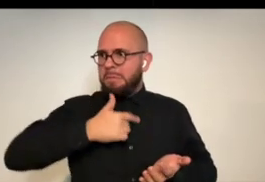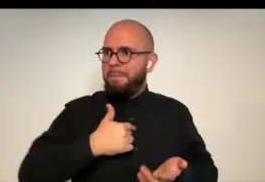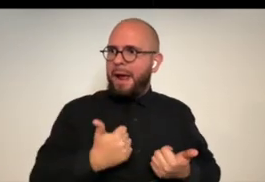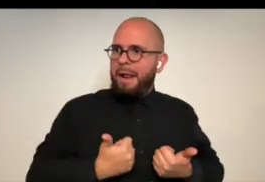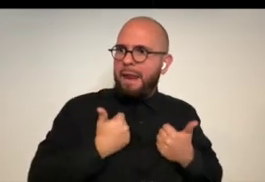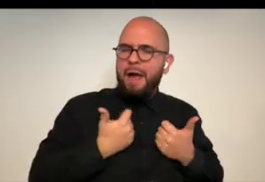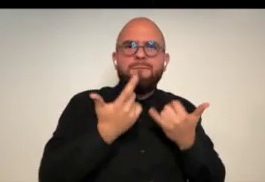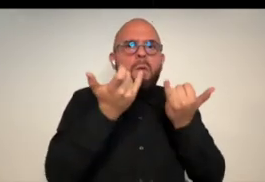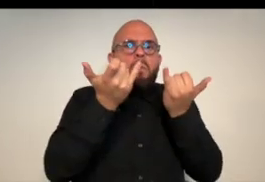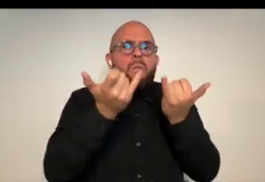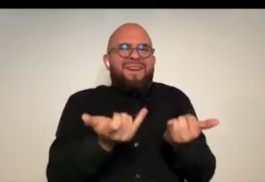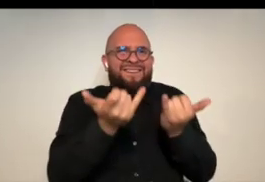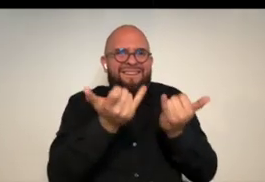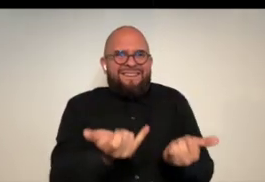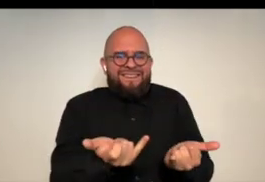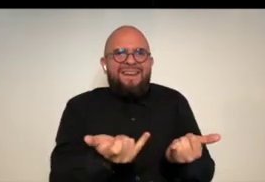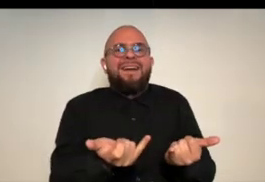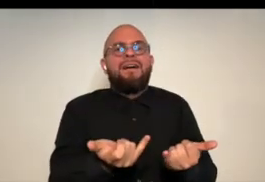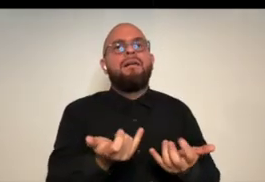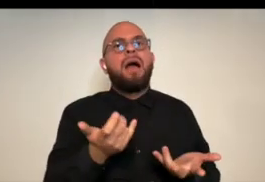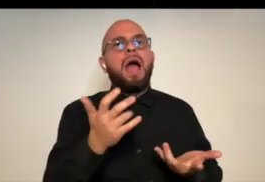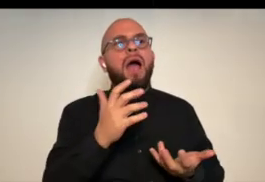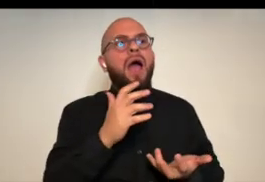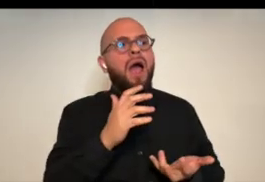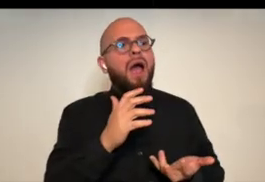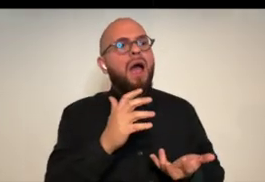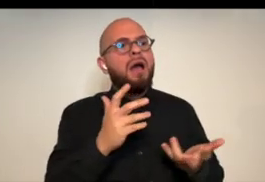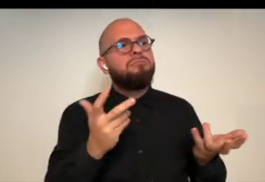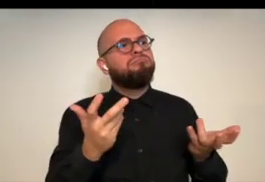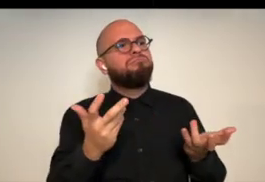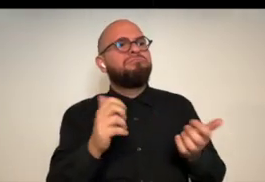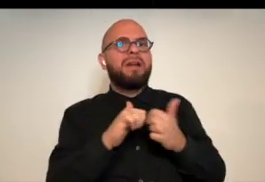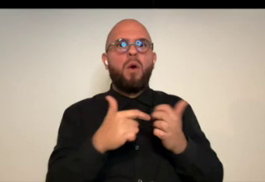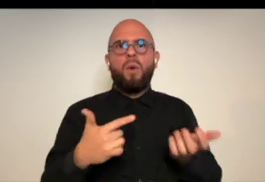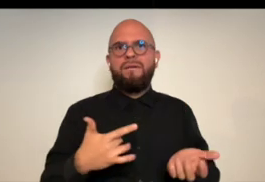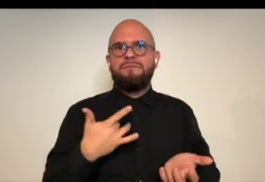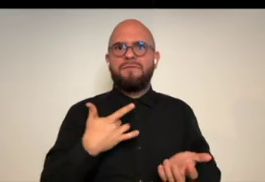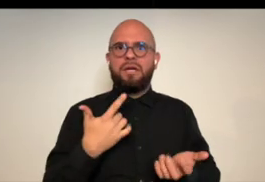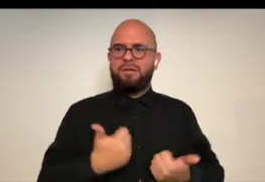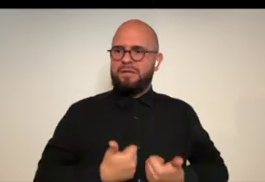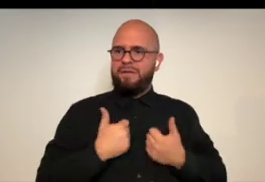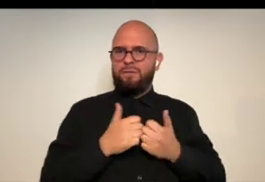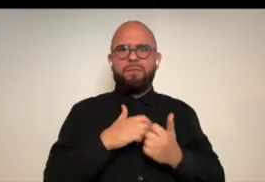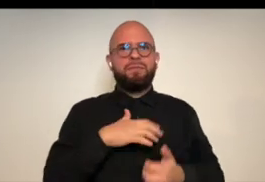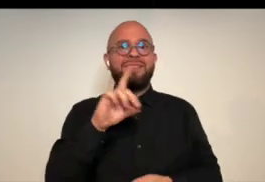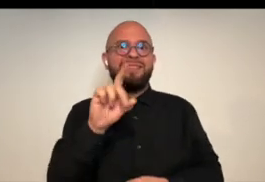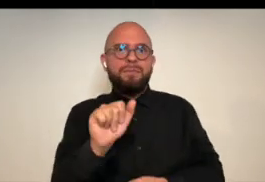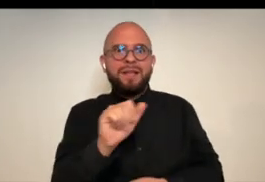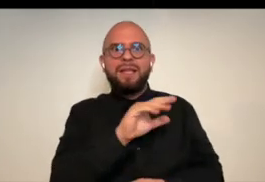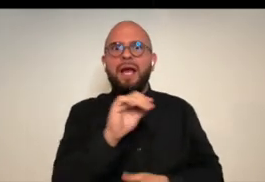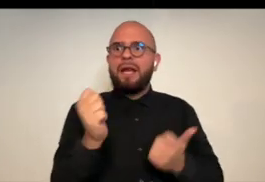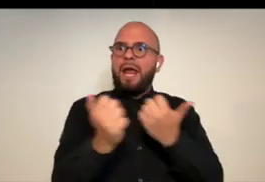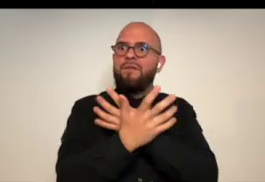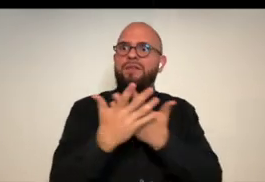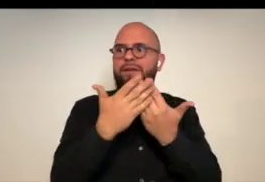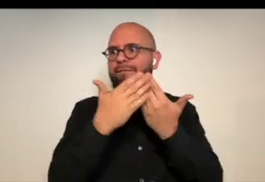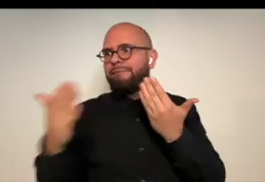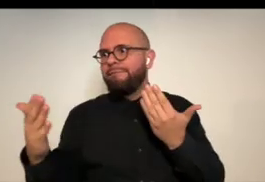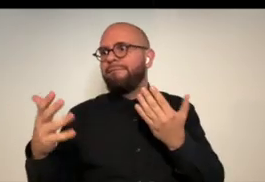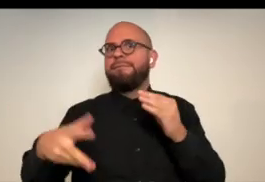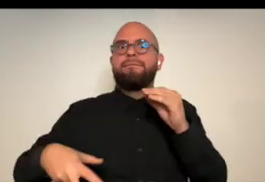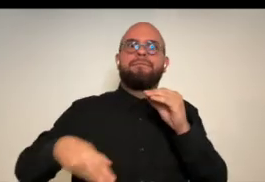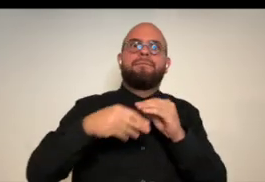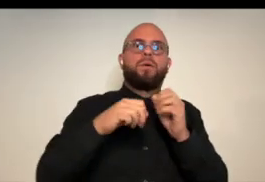or that i presently deal with in my life like at this point and what it is to live with my disability and all the